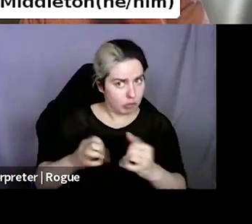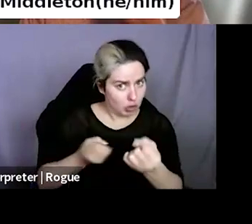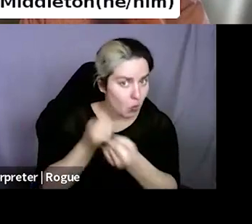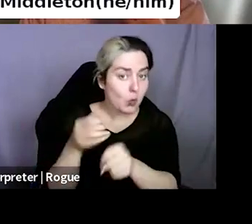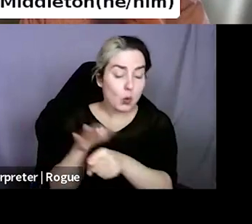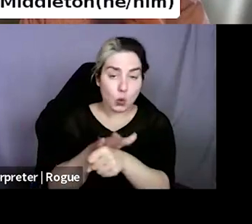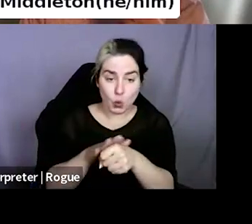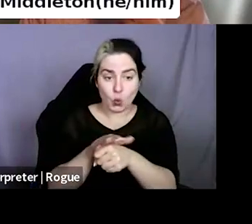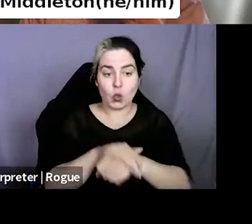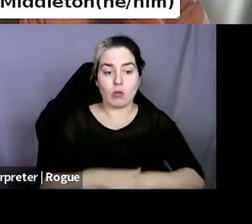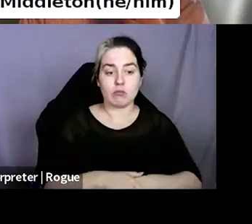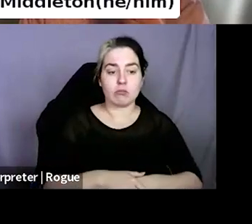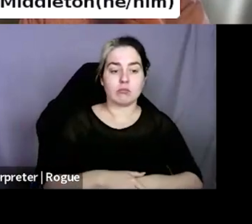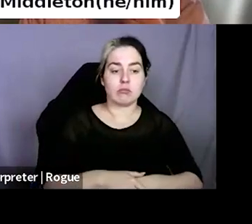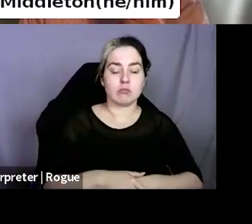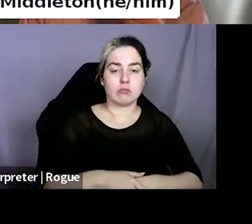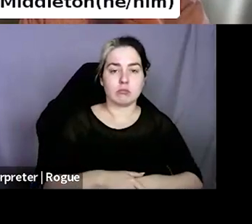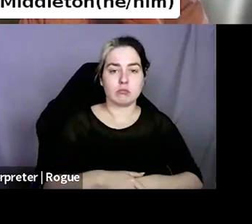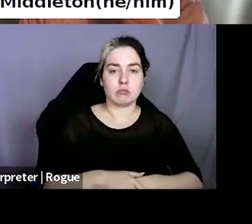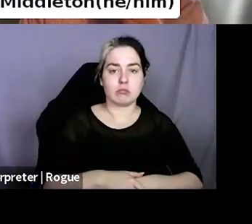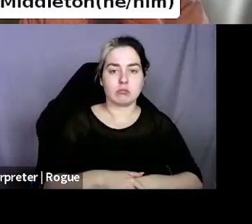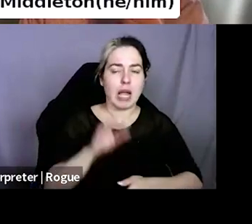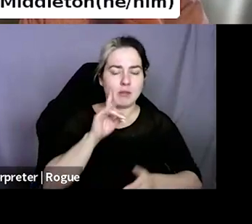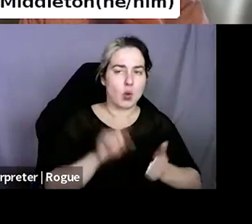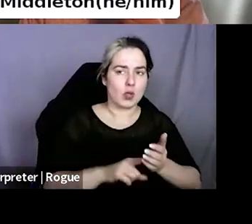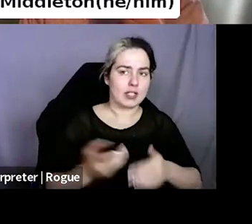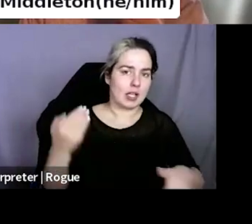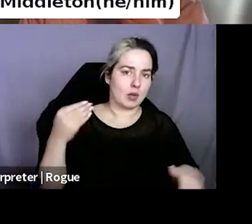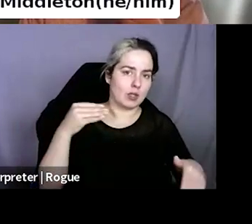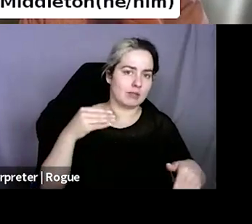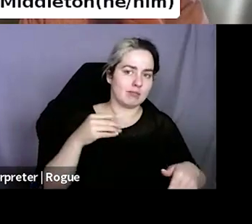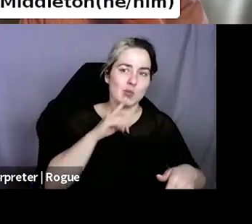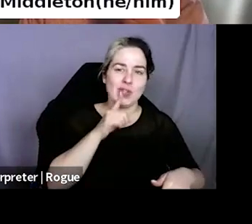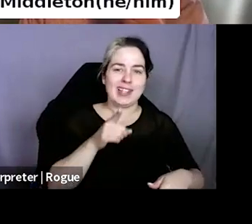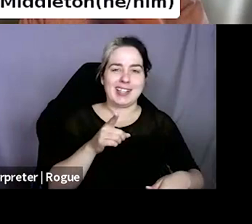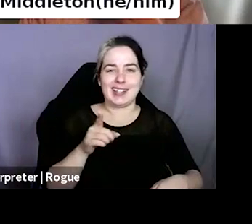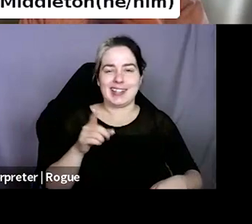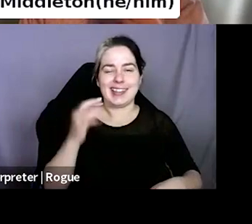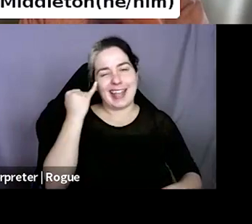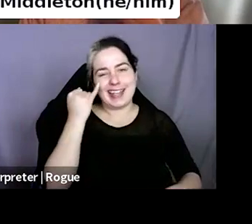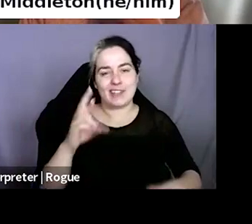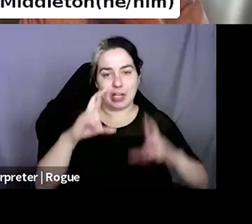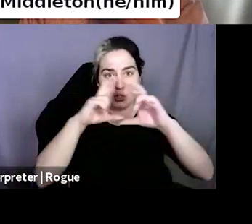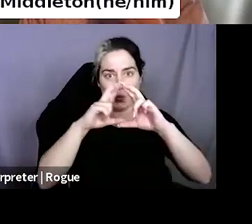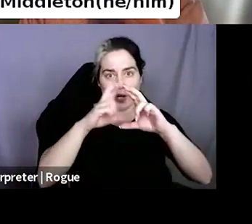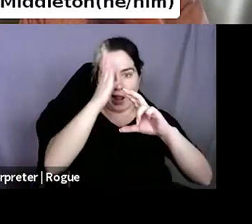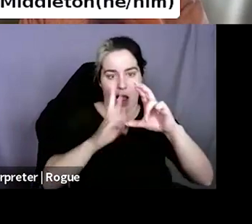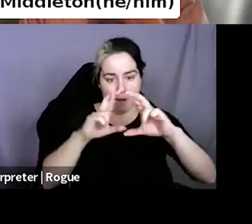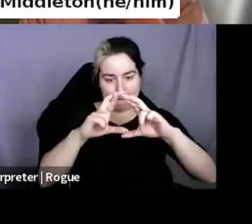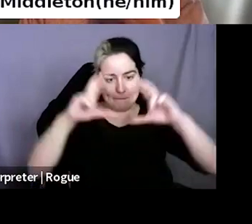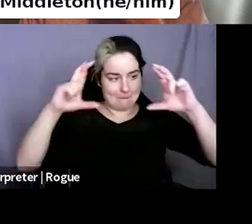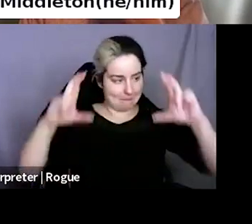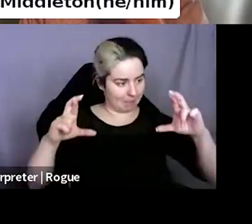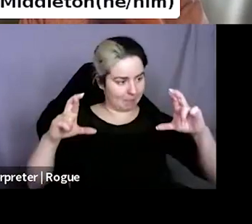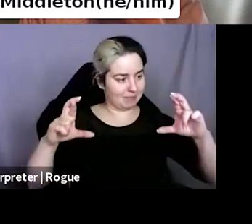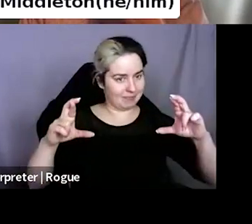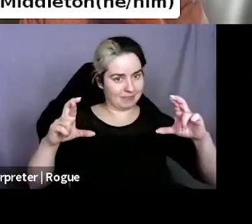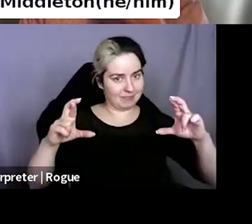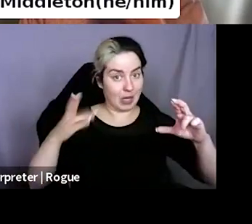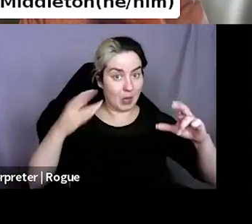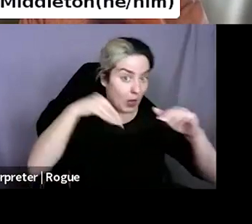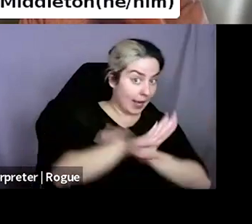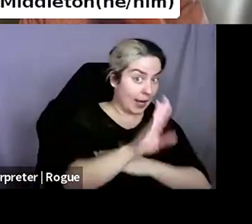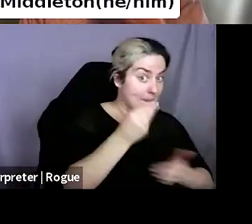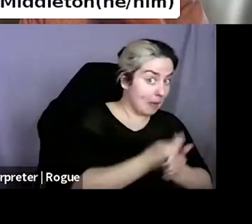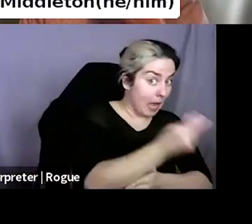that they're coming twice now to do it. I feel like it's kind of like cutting the donut in half and then eating both sides of it. They might come and buy one book, but